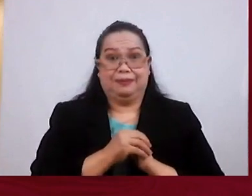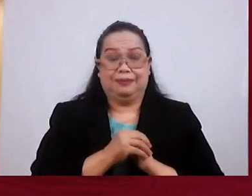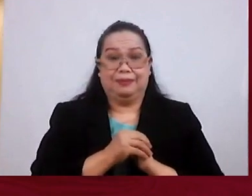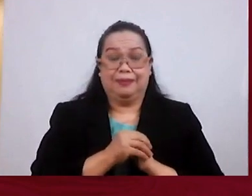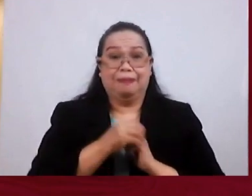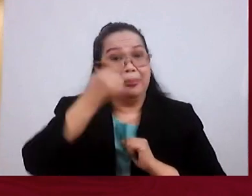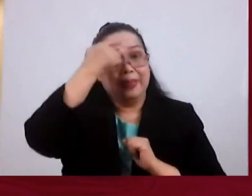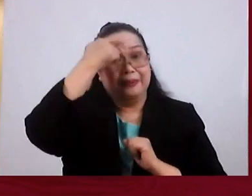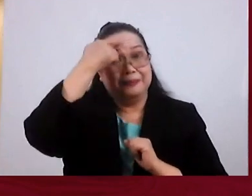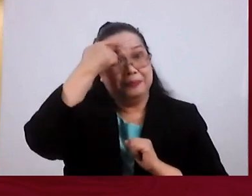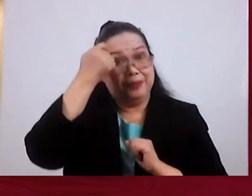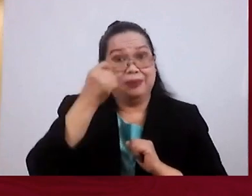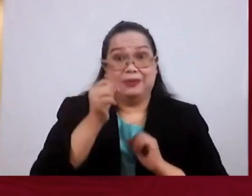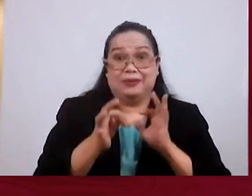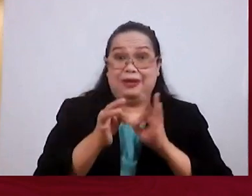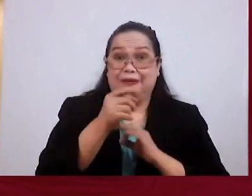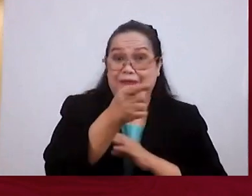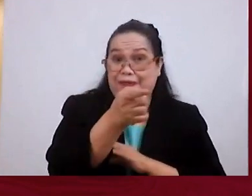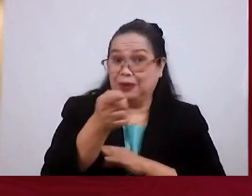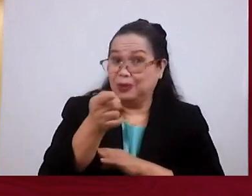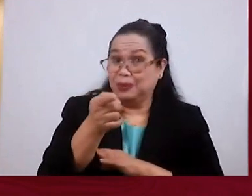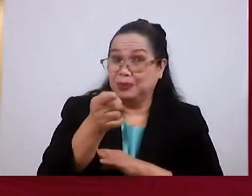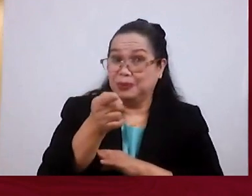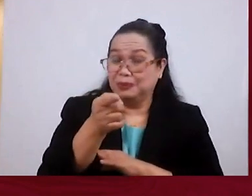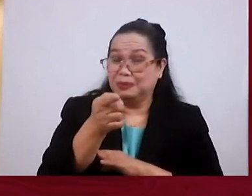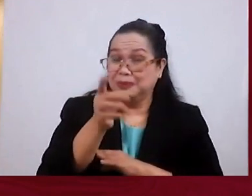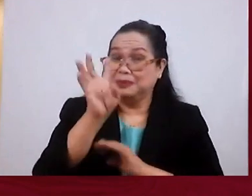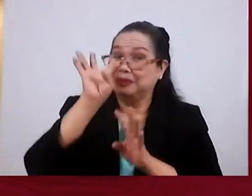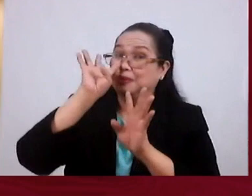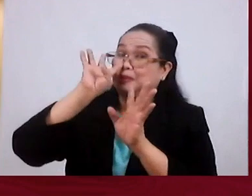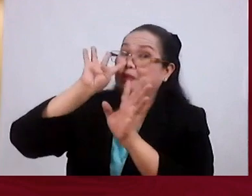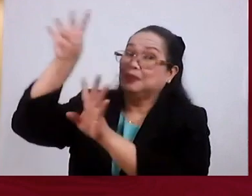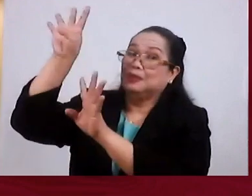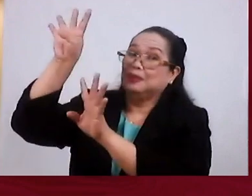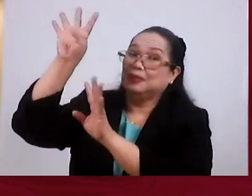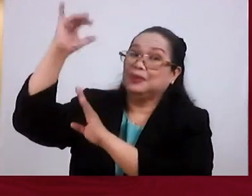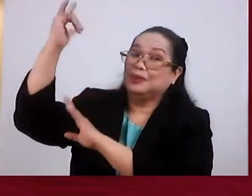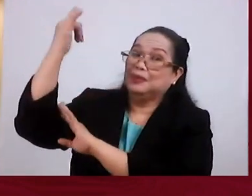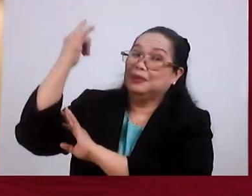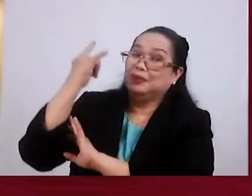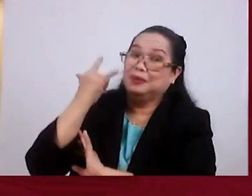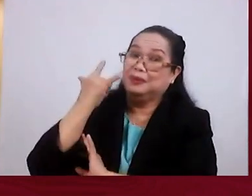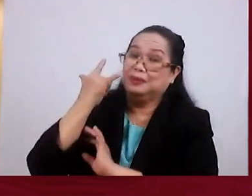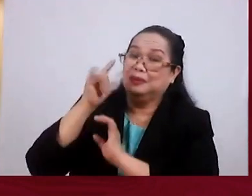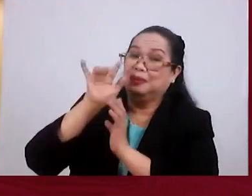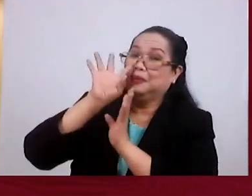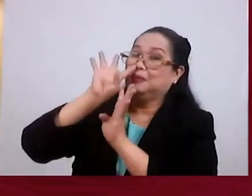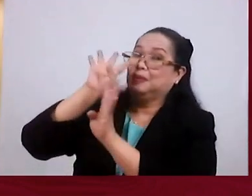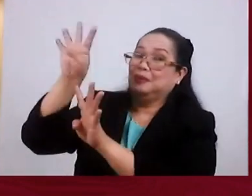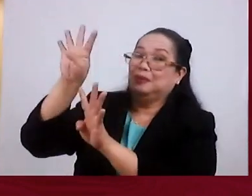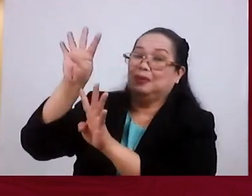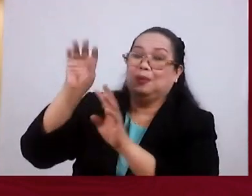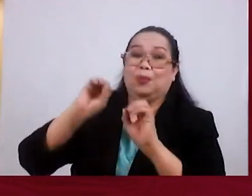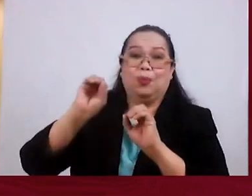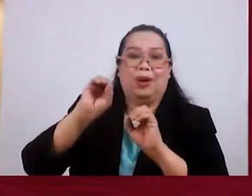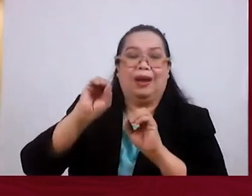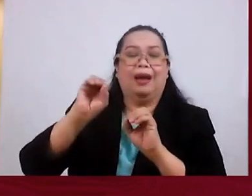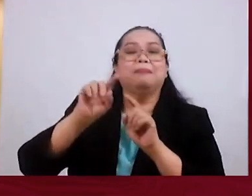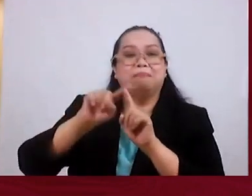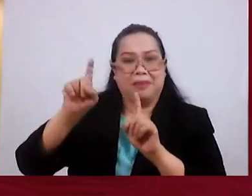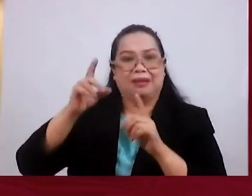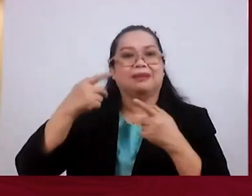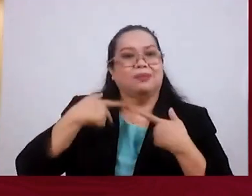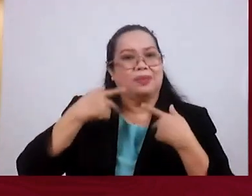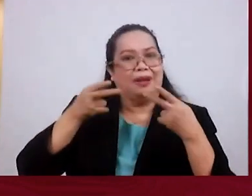Because friends If we Reject The love Of God There is Nothing Ahead Except The wrath